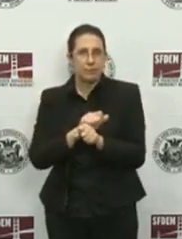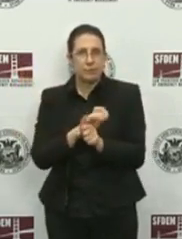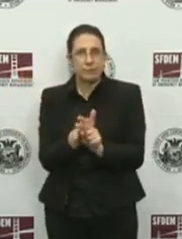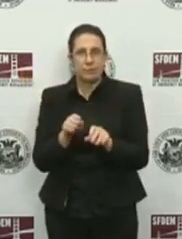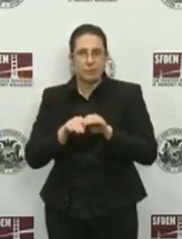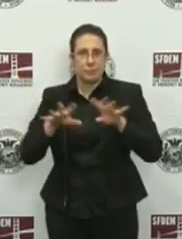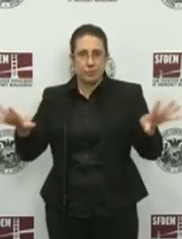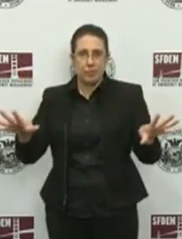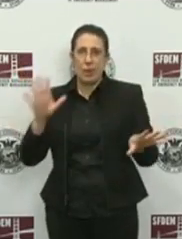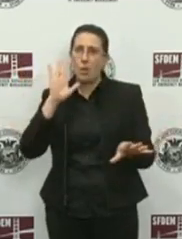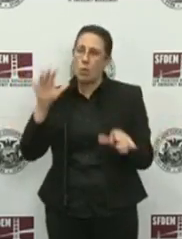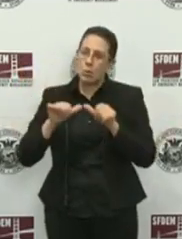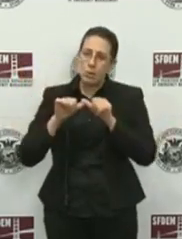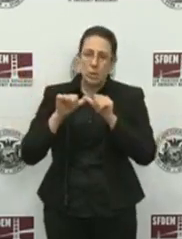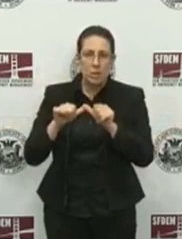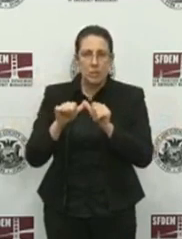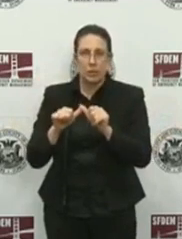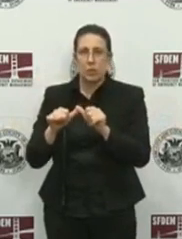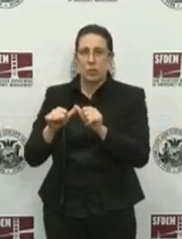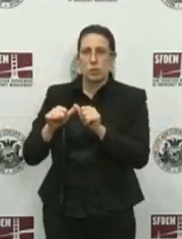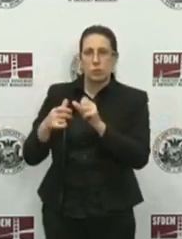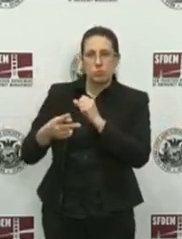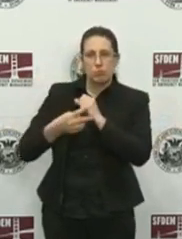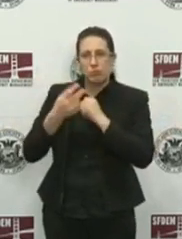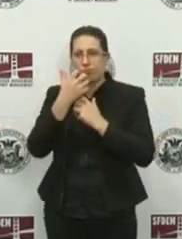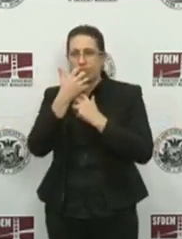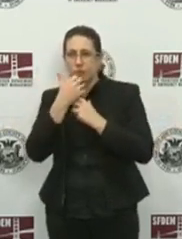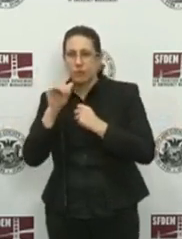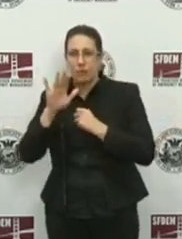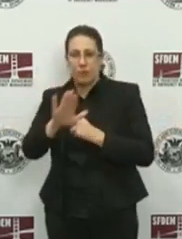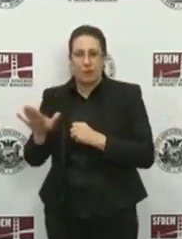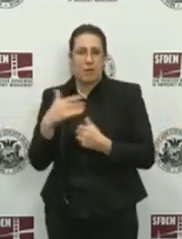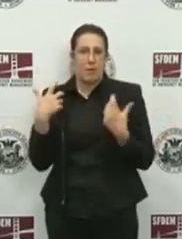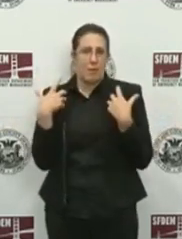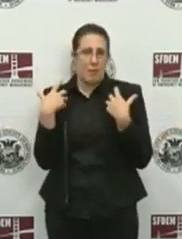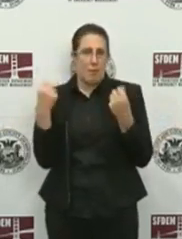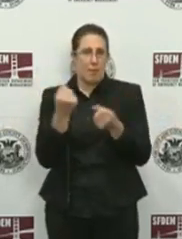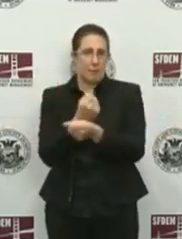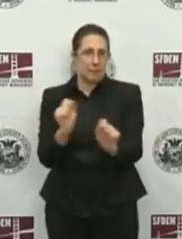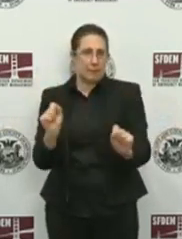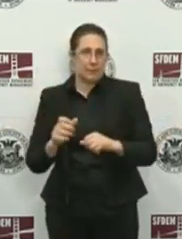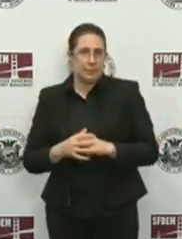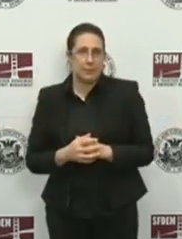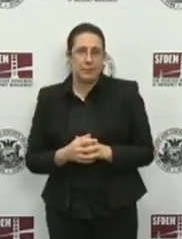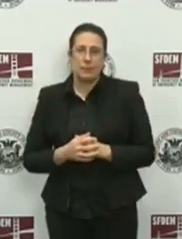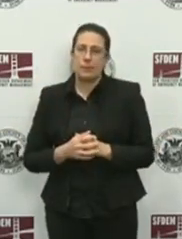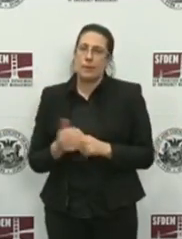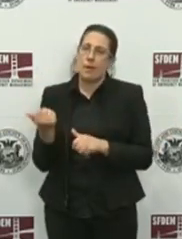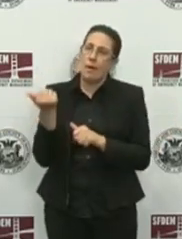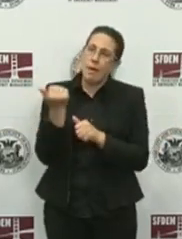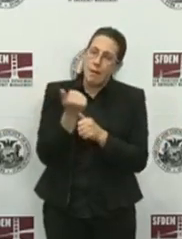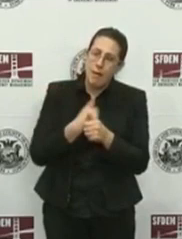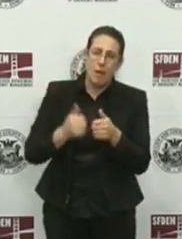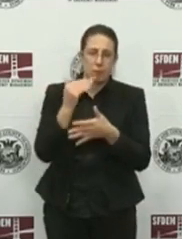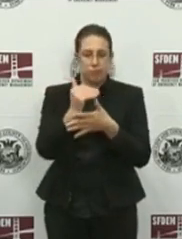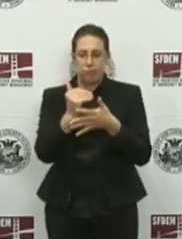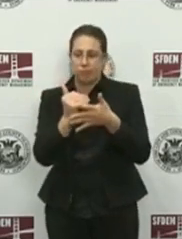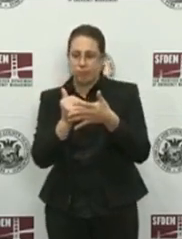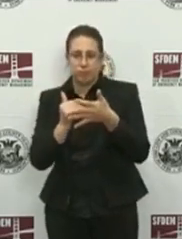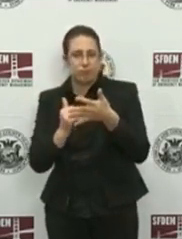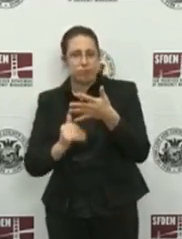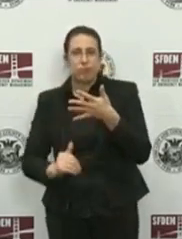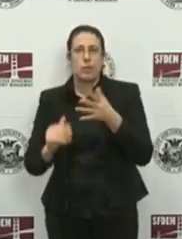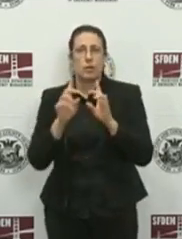action to preserve health and safety. Every step of the way, the Department of Public Health has been working closely